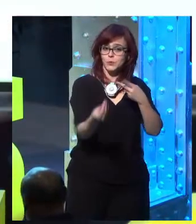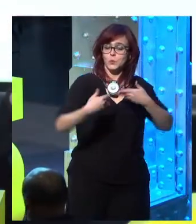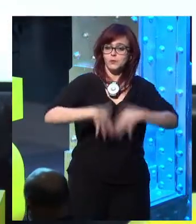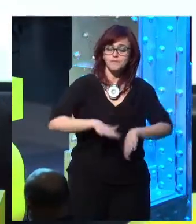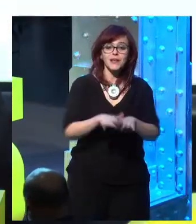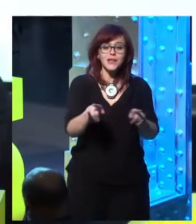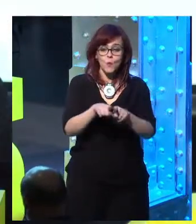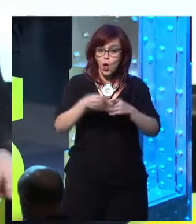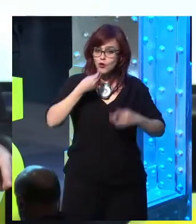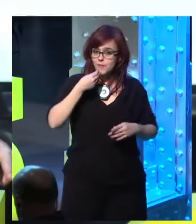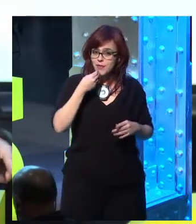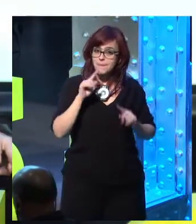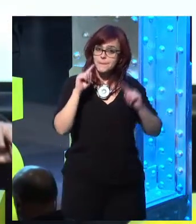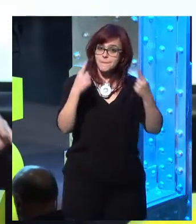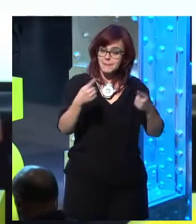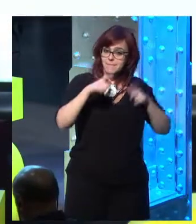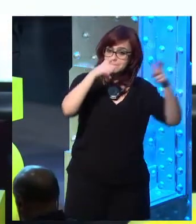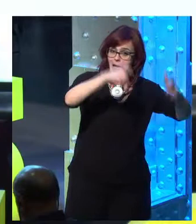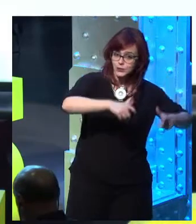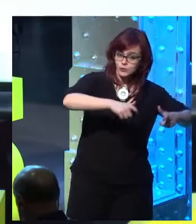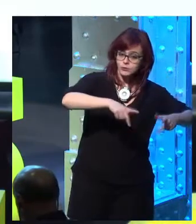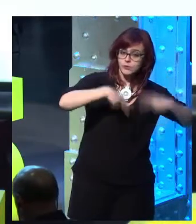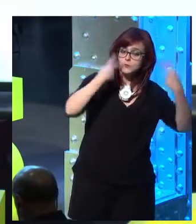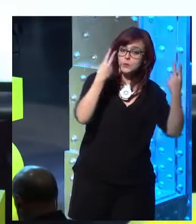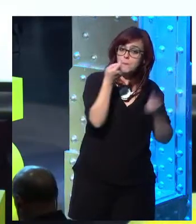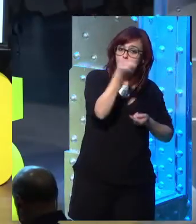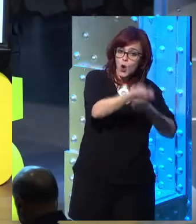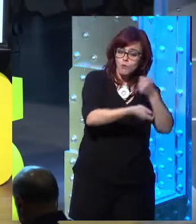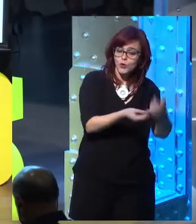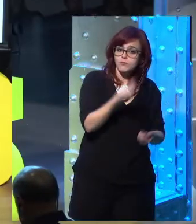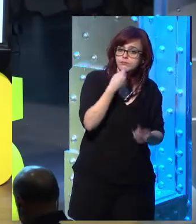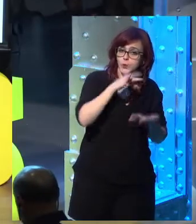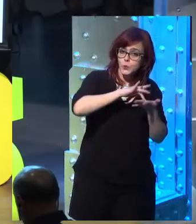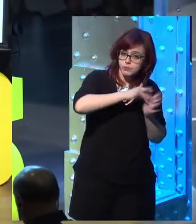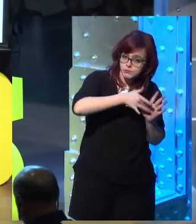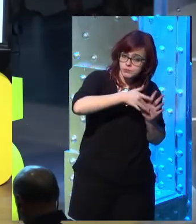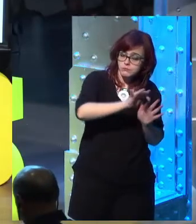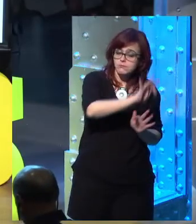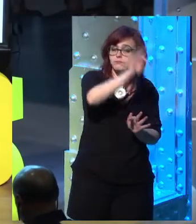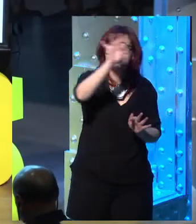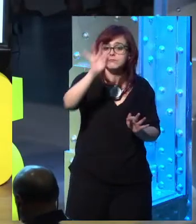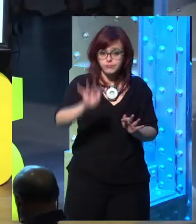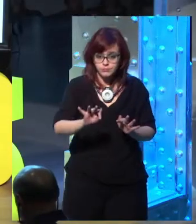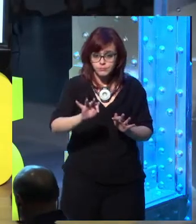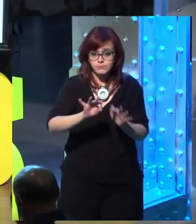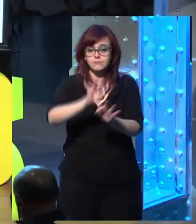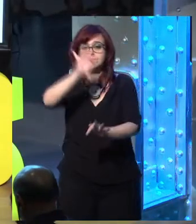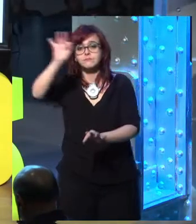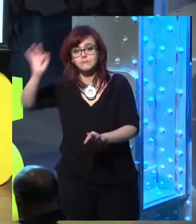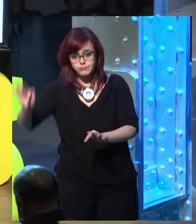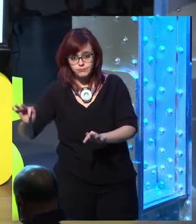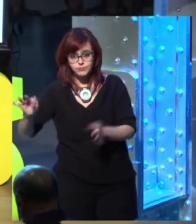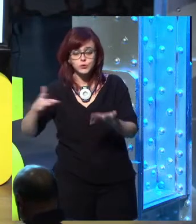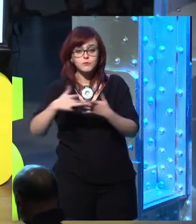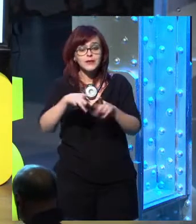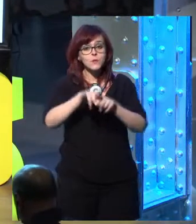Everything that we have right now is a norm. Everybody in the room has a phone with a video camera in it. 15 years